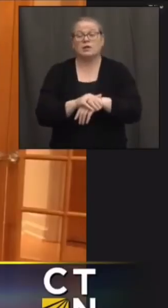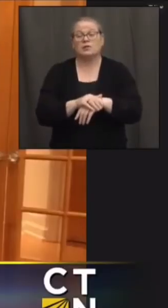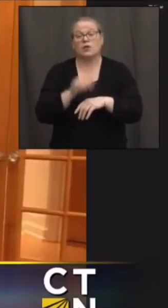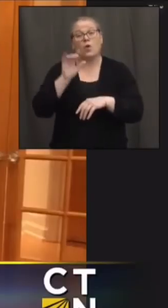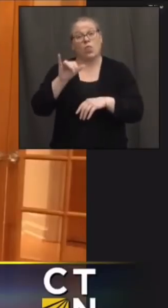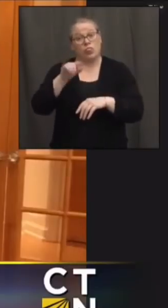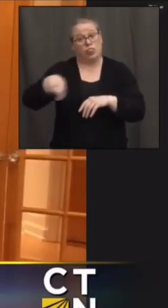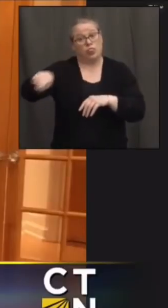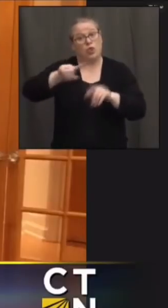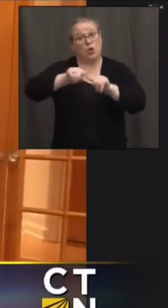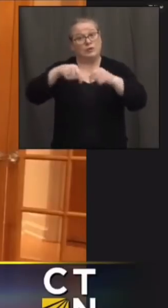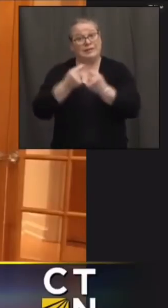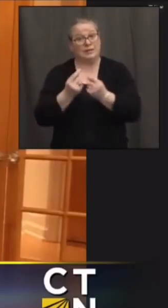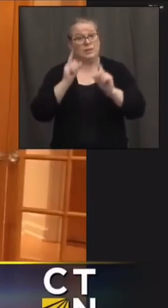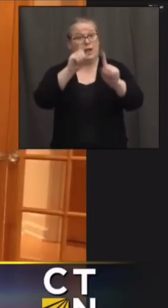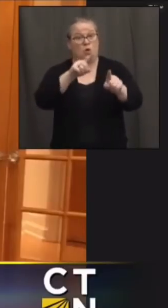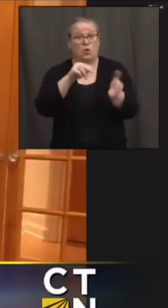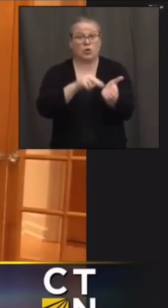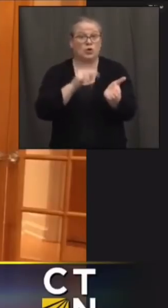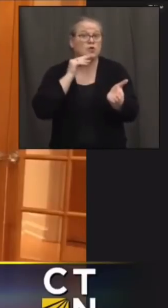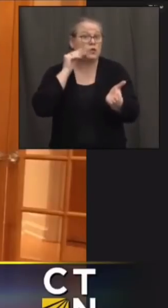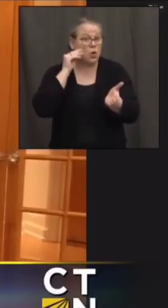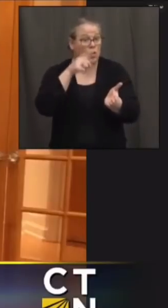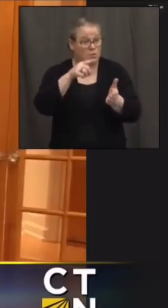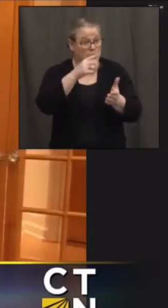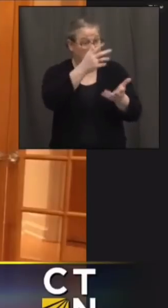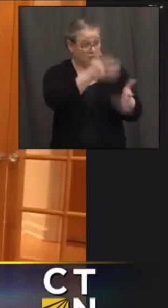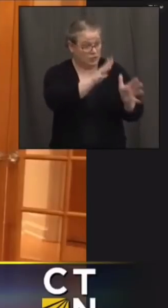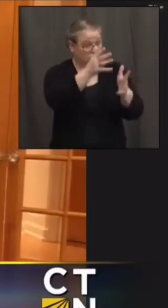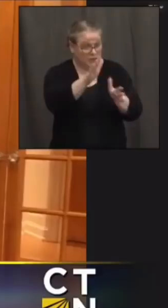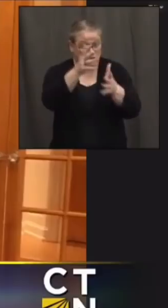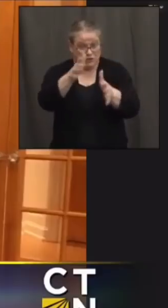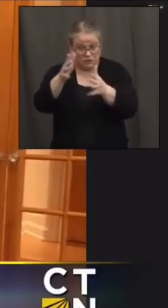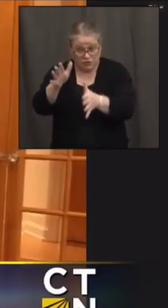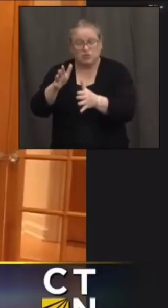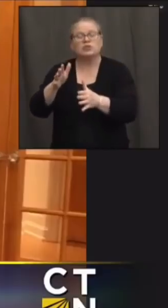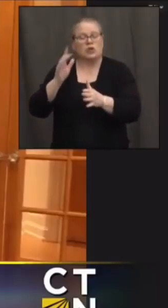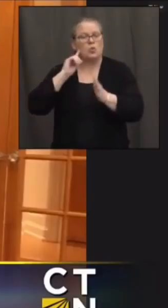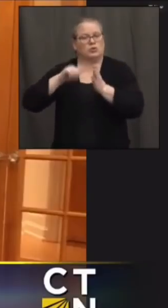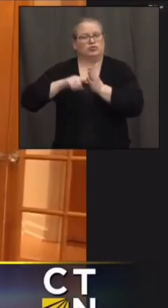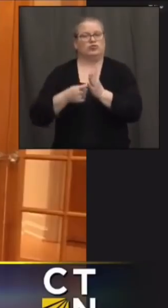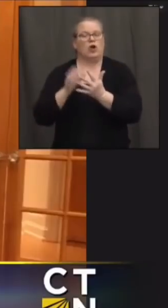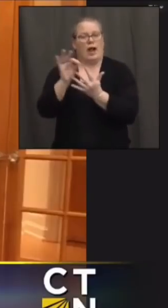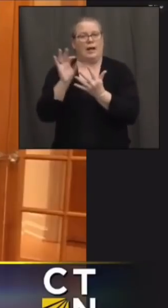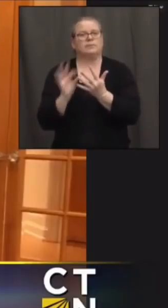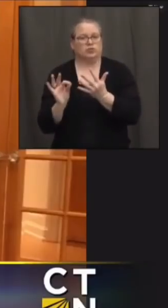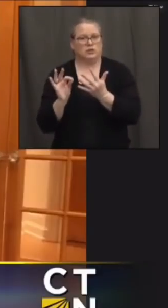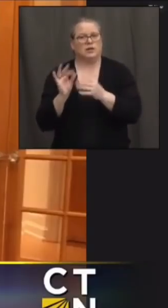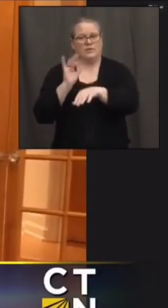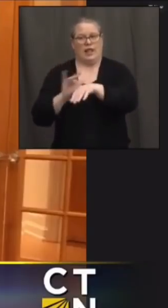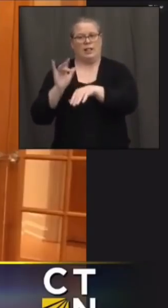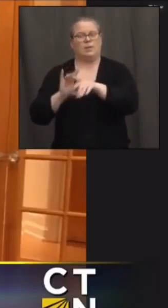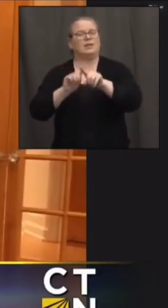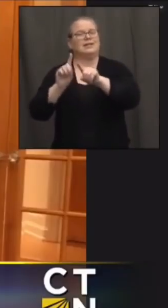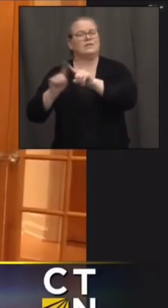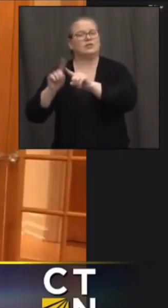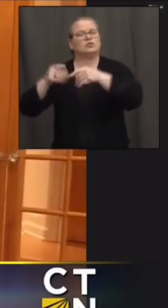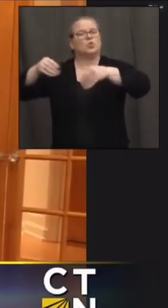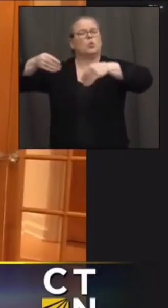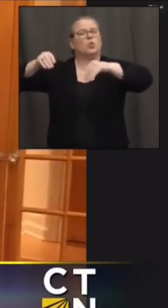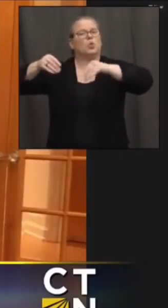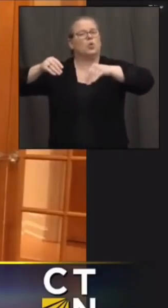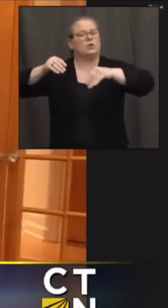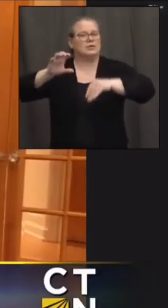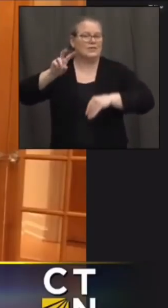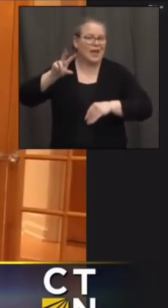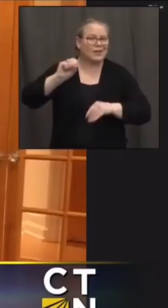teams that have been going out to nursing homes um we will start to see vaccination um options uh being set up at retail pharmacy locations